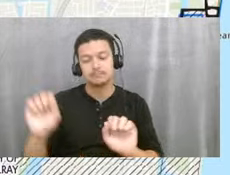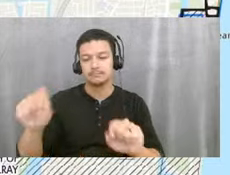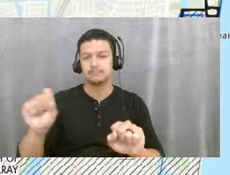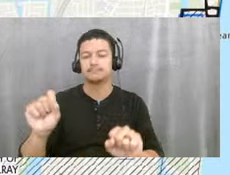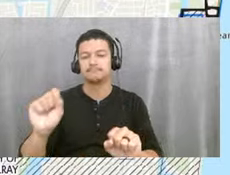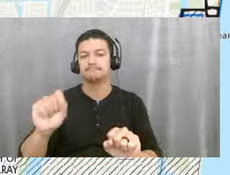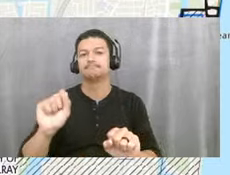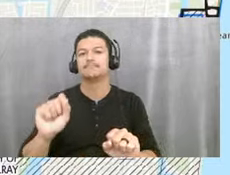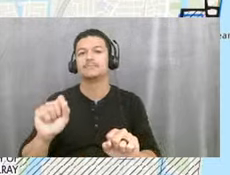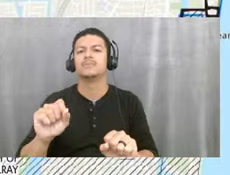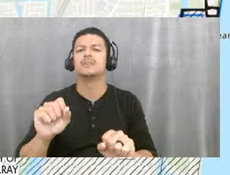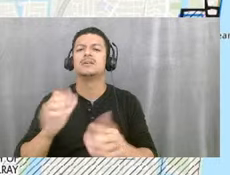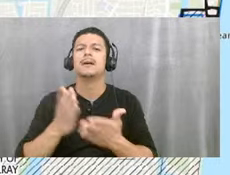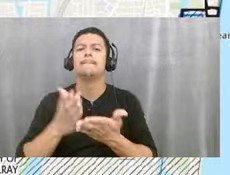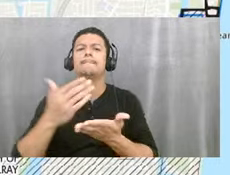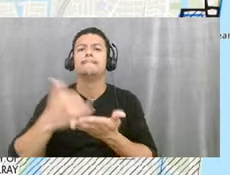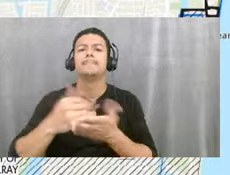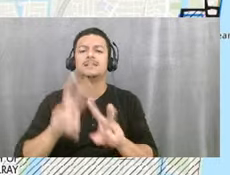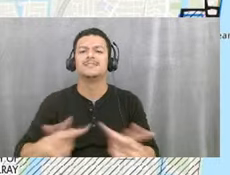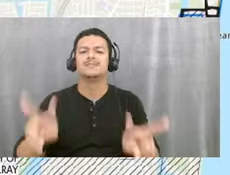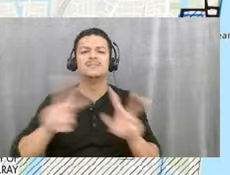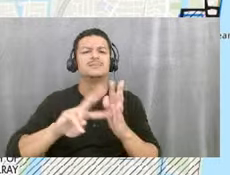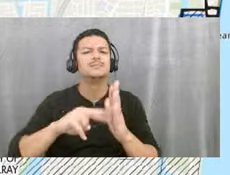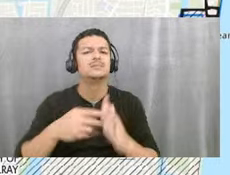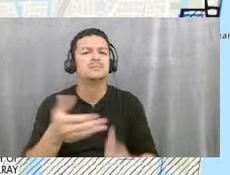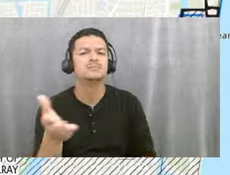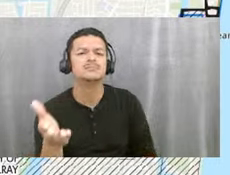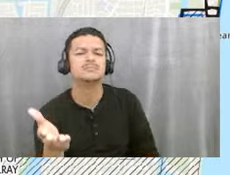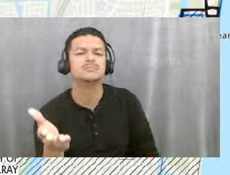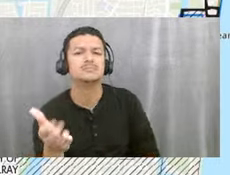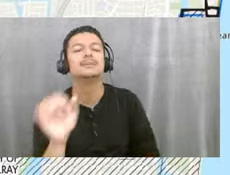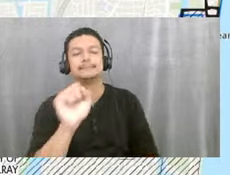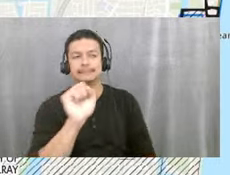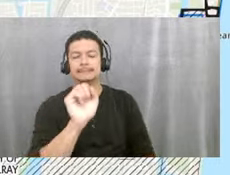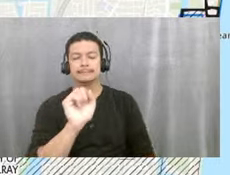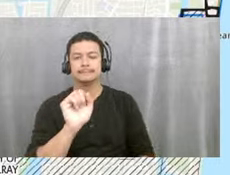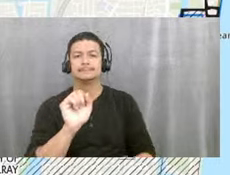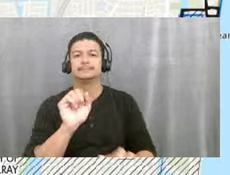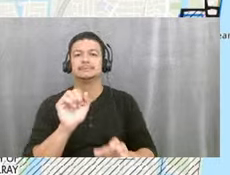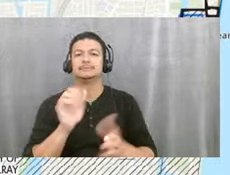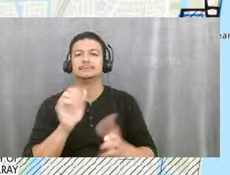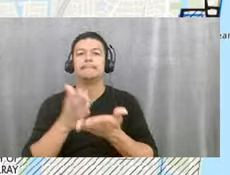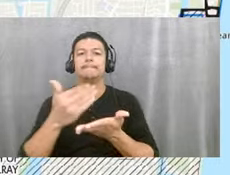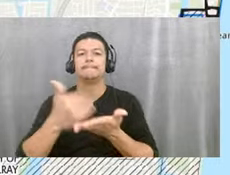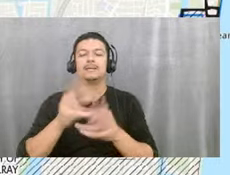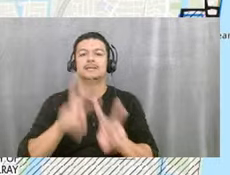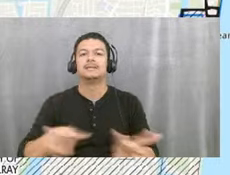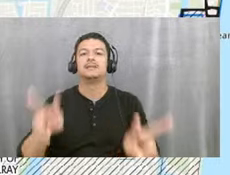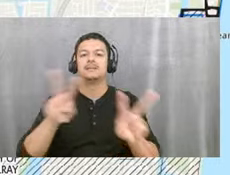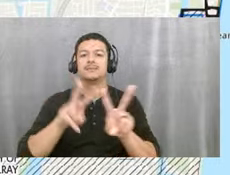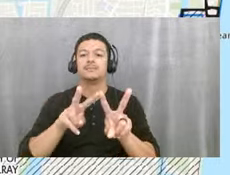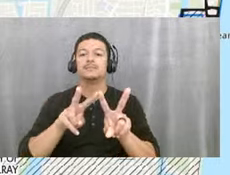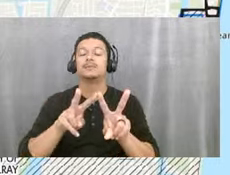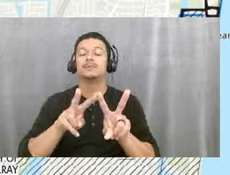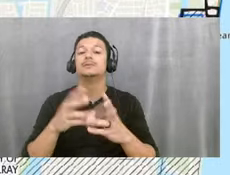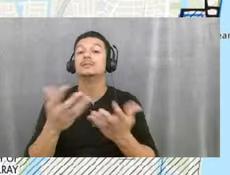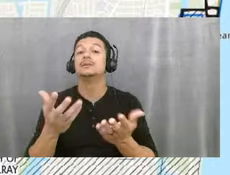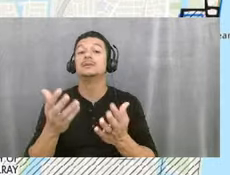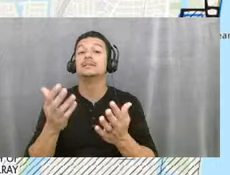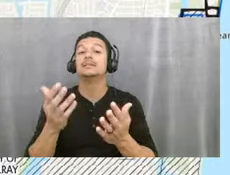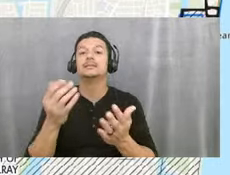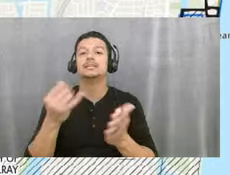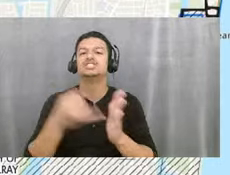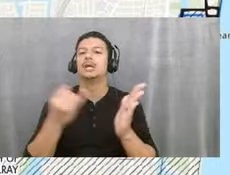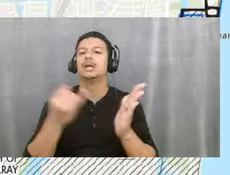value. Can you just define that a little bit? Yes. Thank you. So the, the budget value in this presentation essentially is just our millage rate.